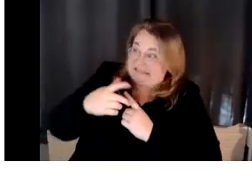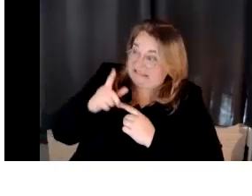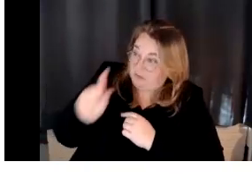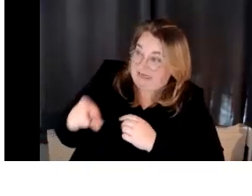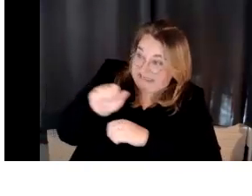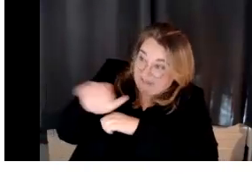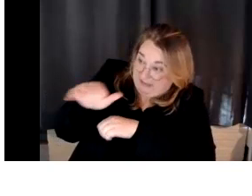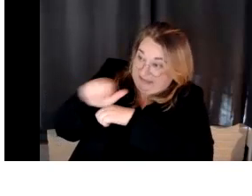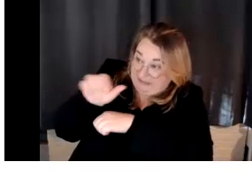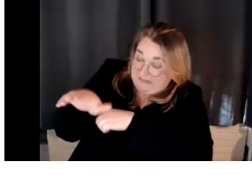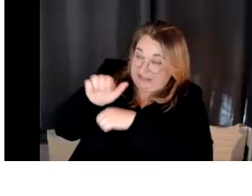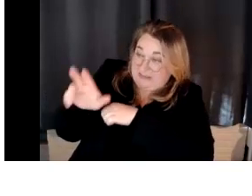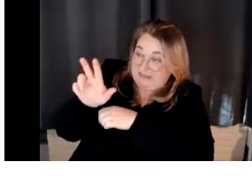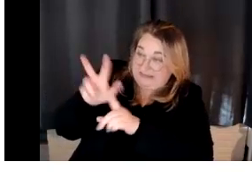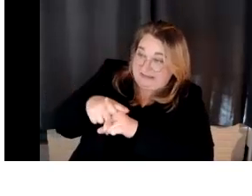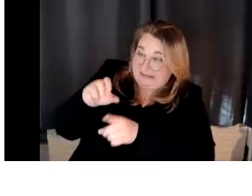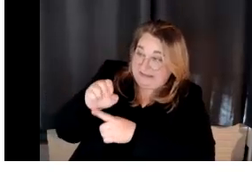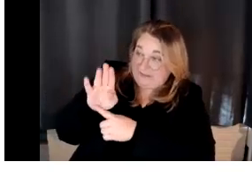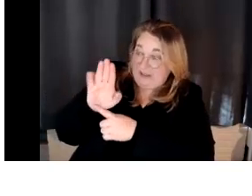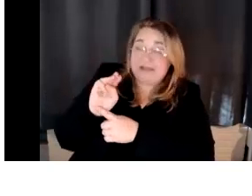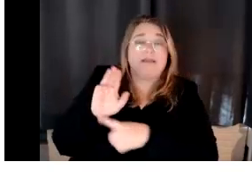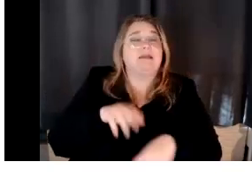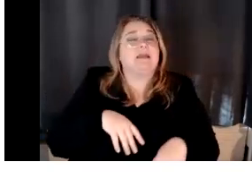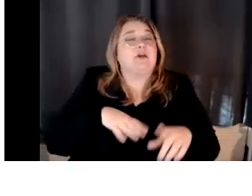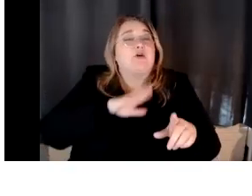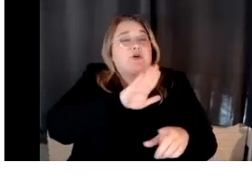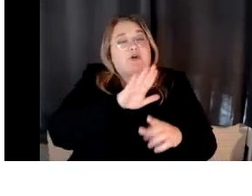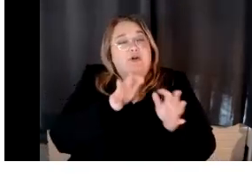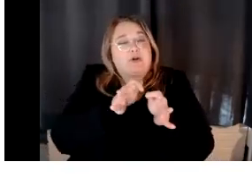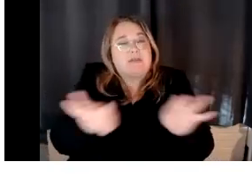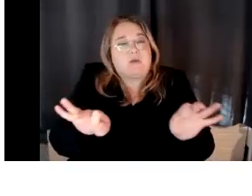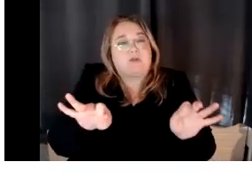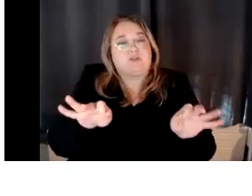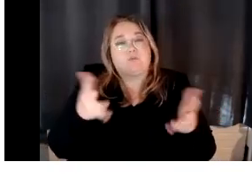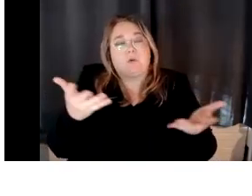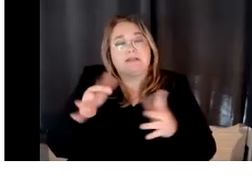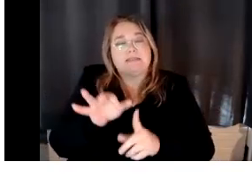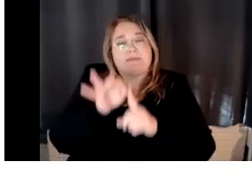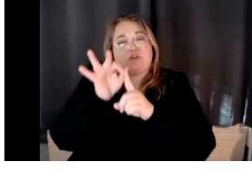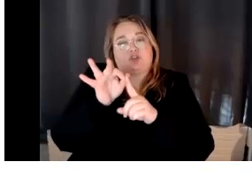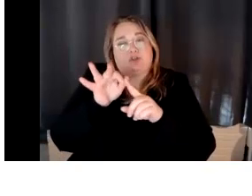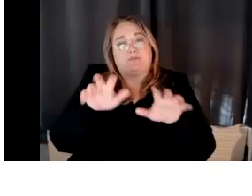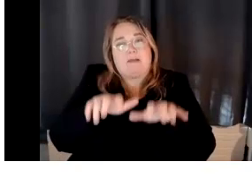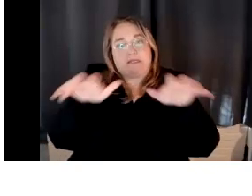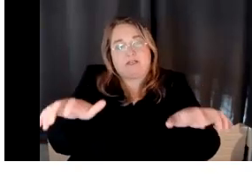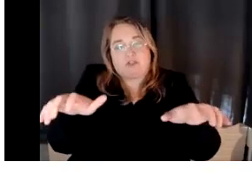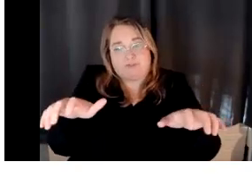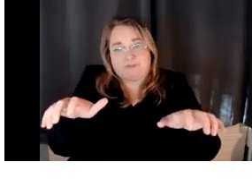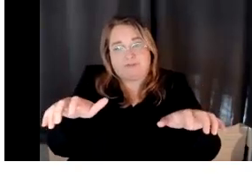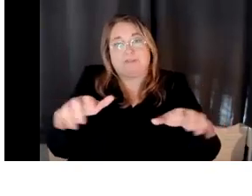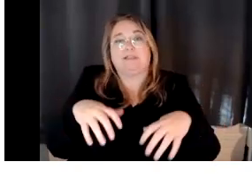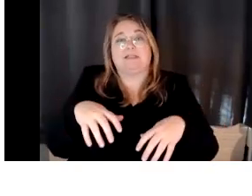to me was special population. Well, I'm in CTE, we have special populations. So